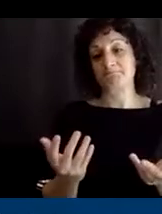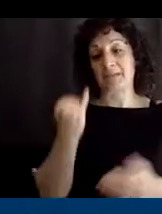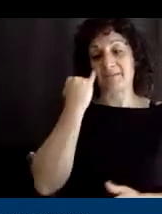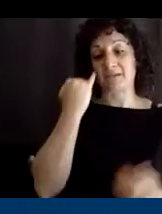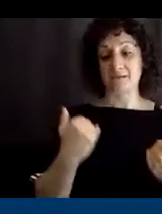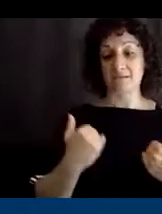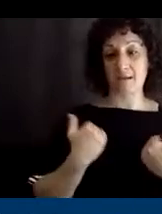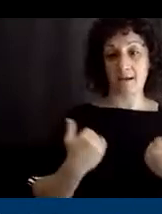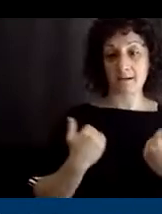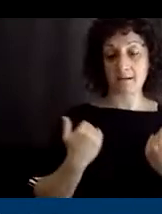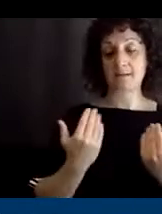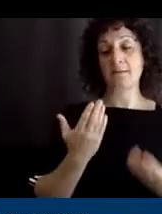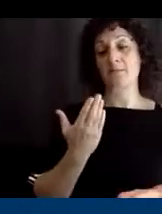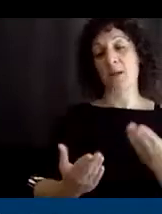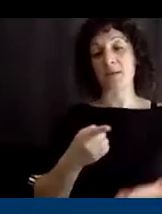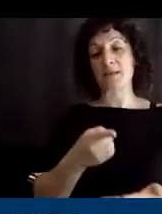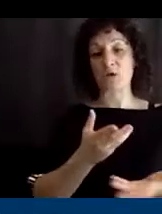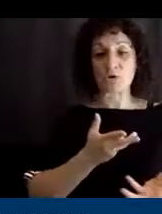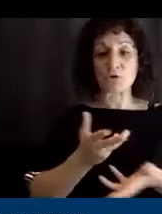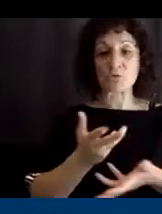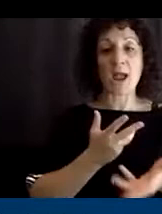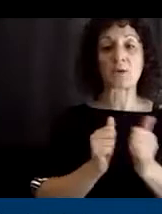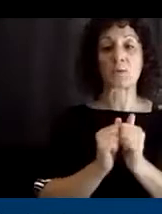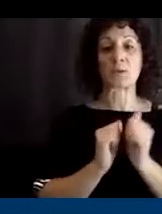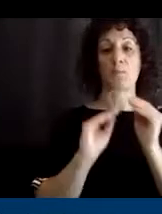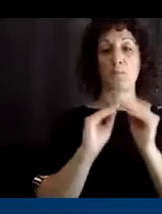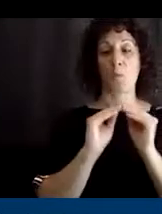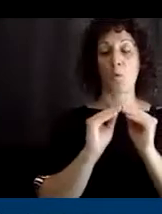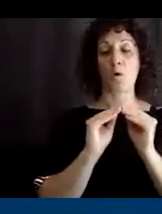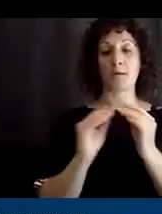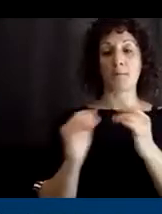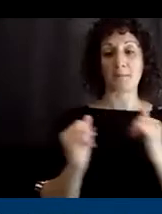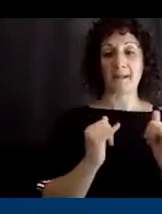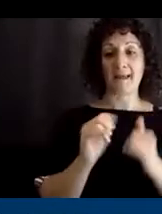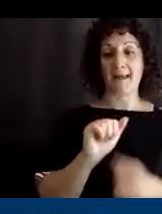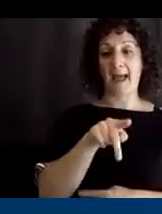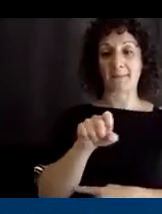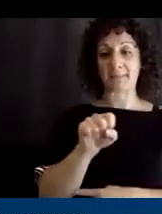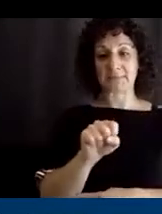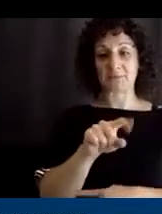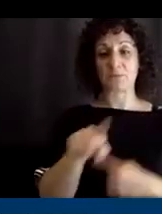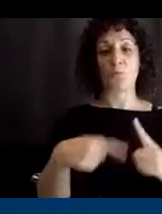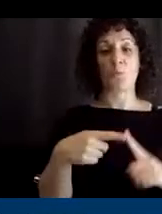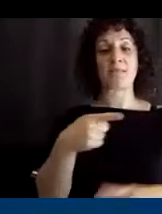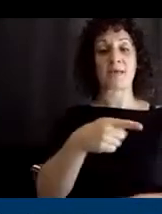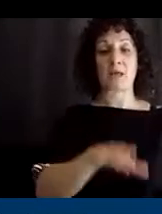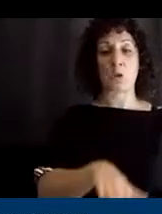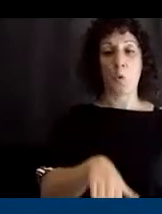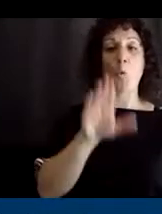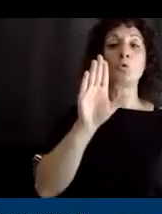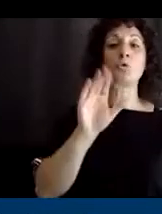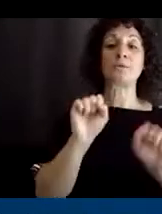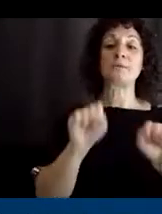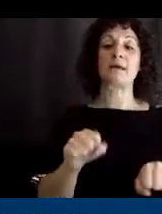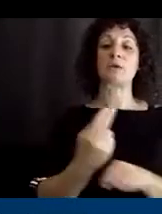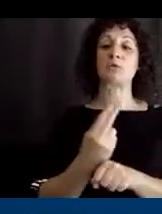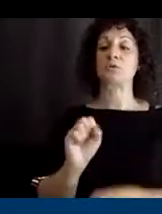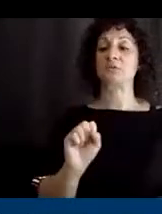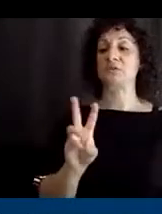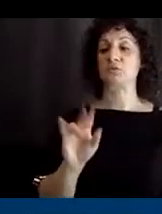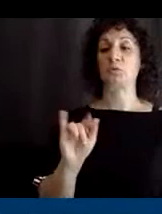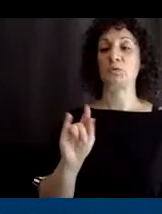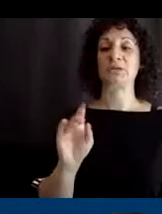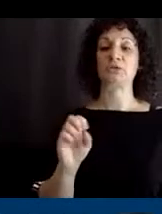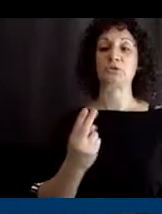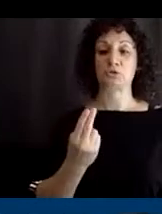and they're maybe just interacting with some more play-based apps as they get older, they can then use the switch to activate, um, other,